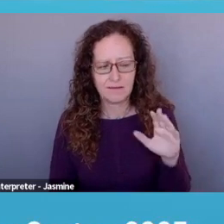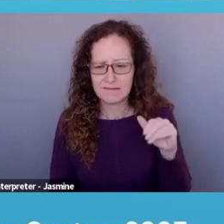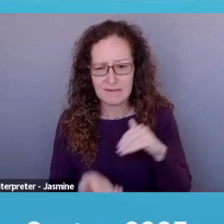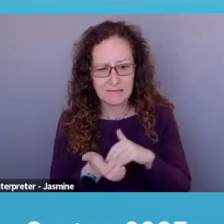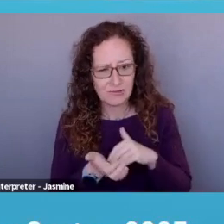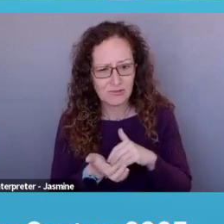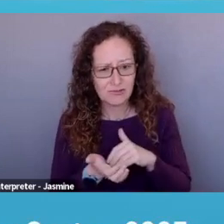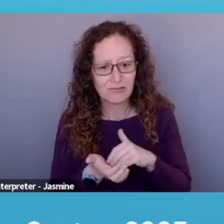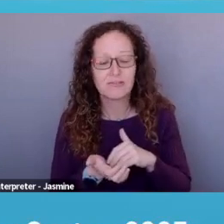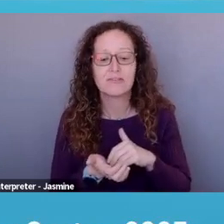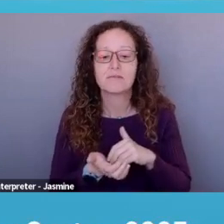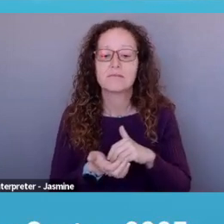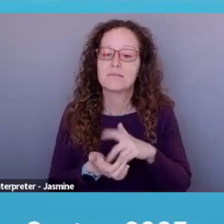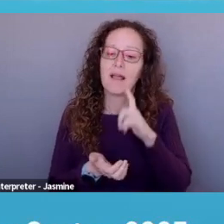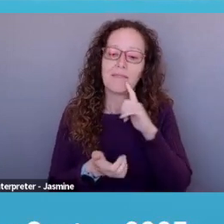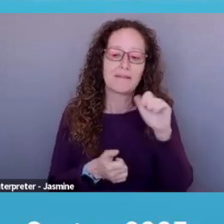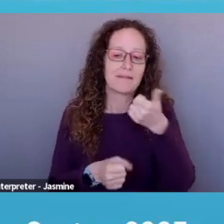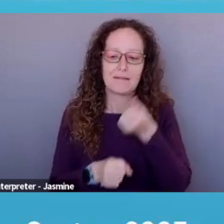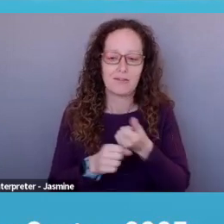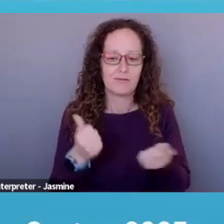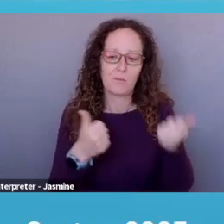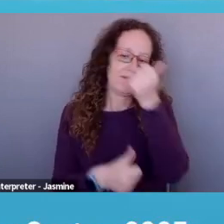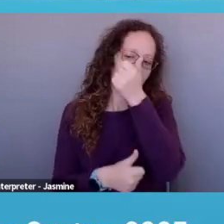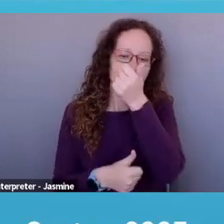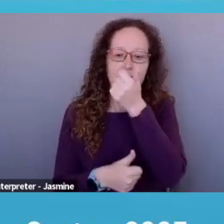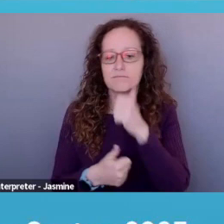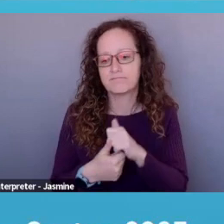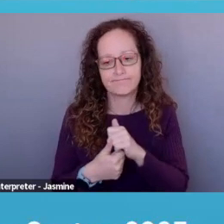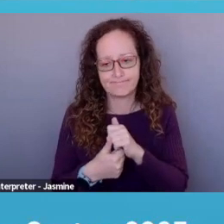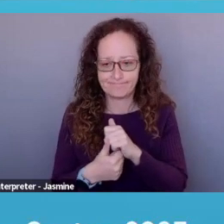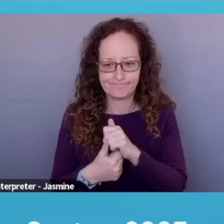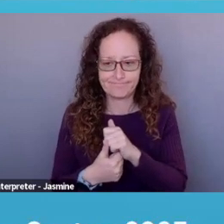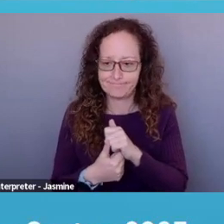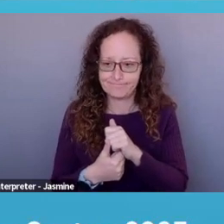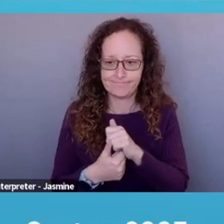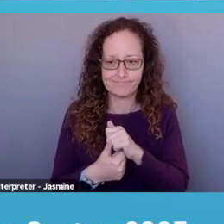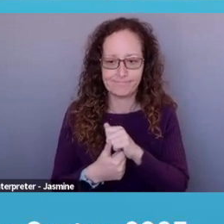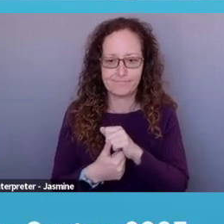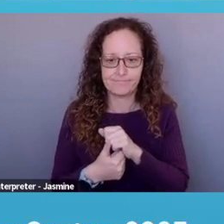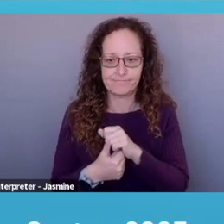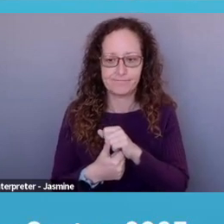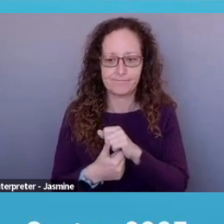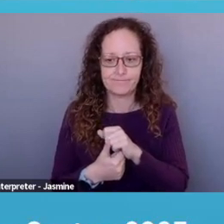Lincoln center for, I think, 10 years or so, uh, he worked at the, the, uh,